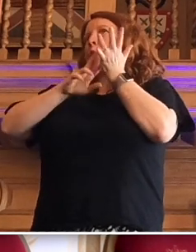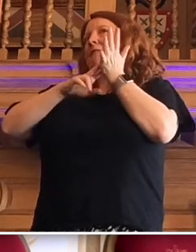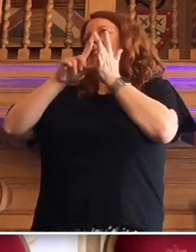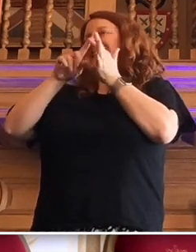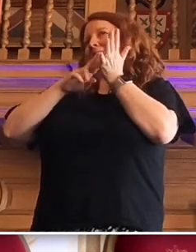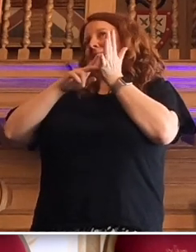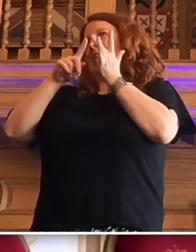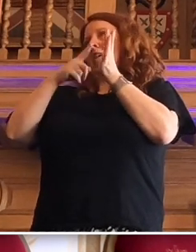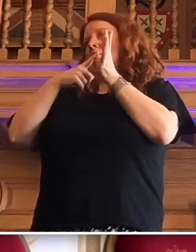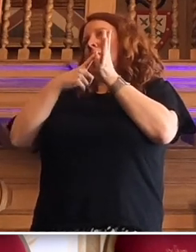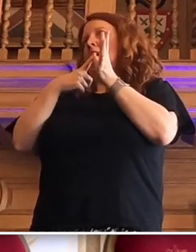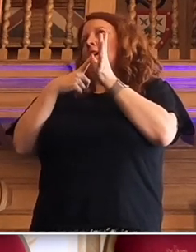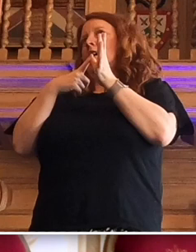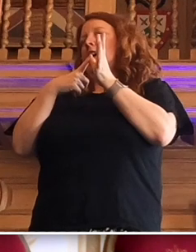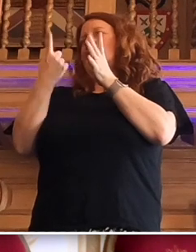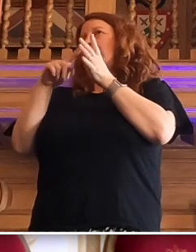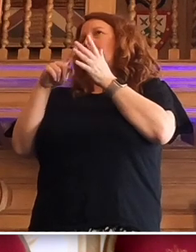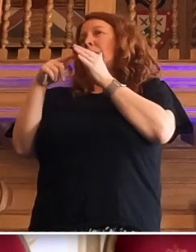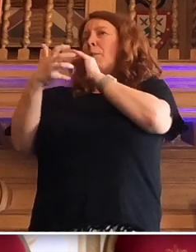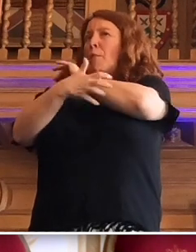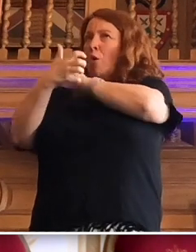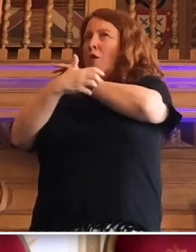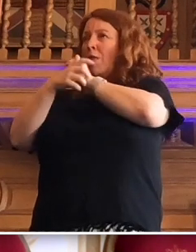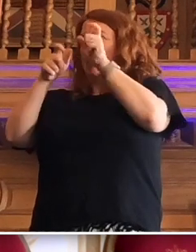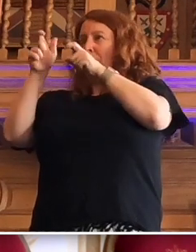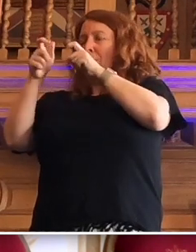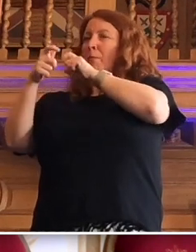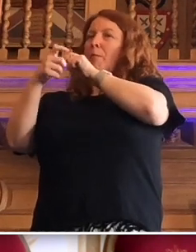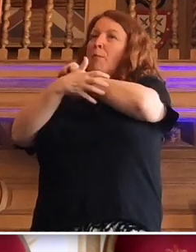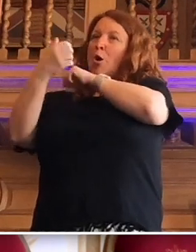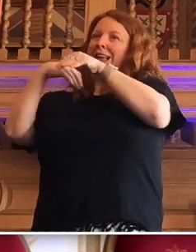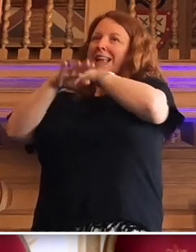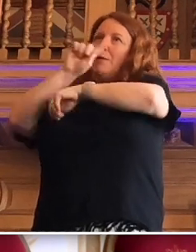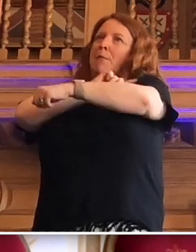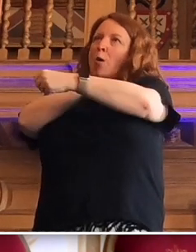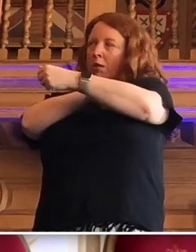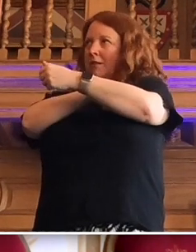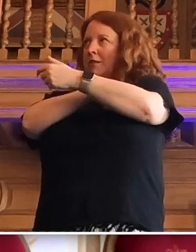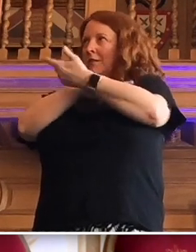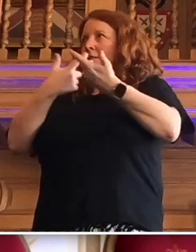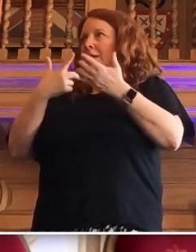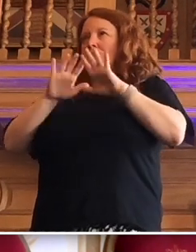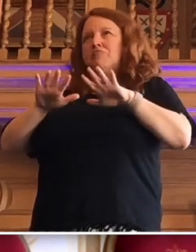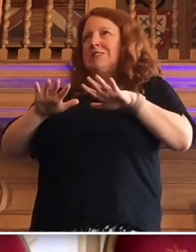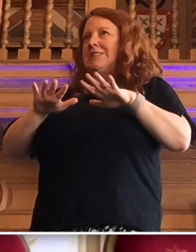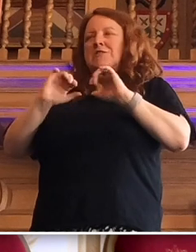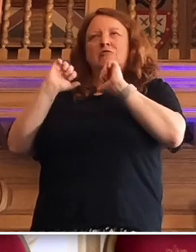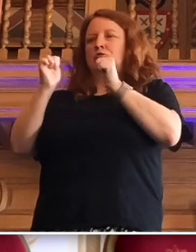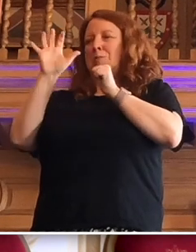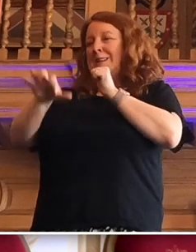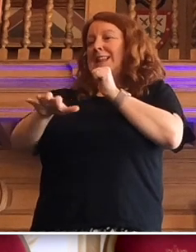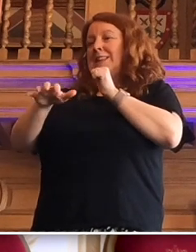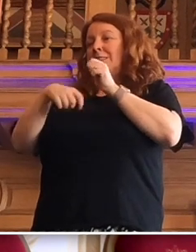are poorer than the poor in Poland. Britain is not a very good place to be poor.